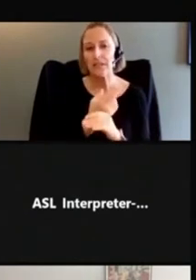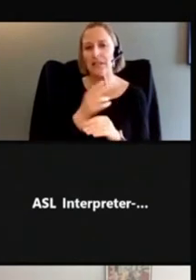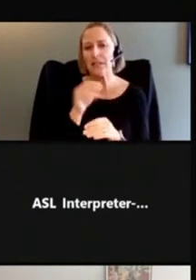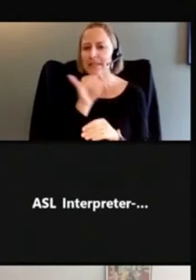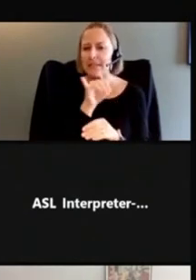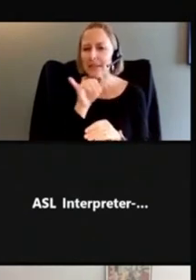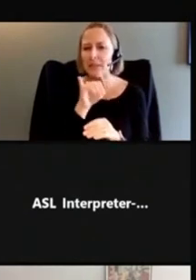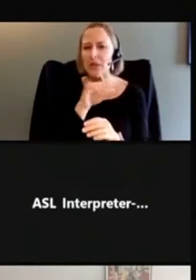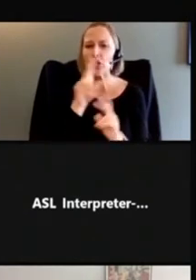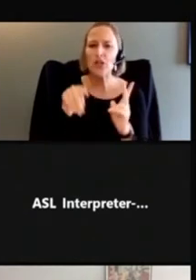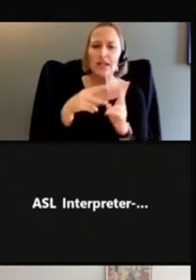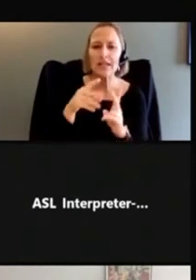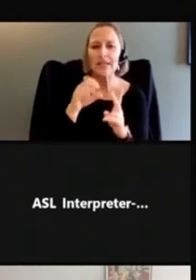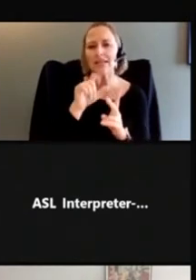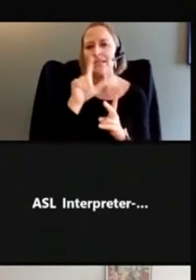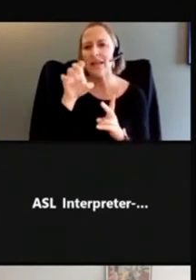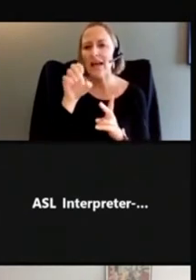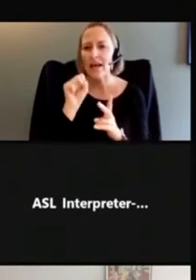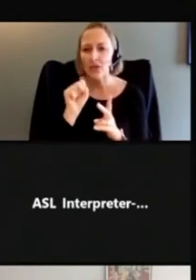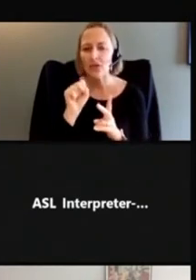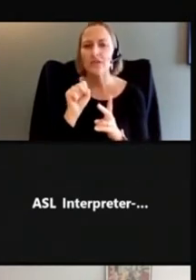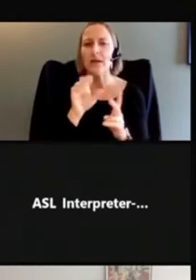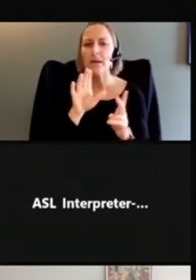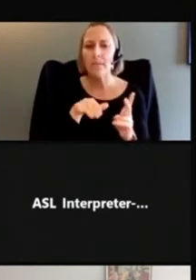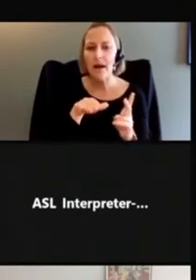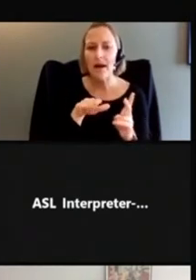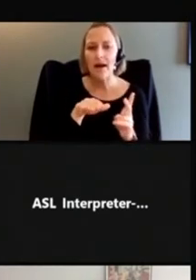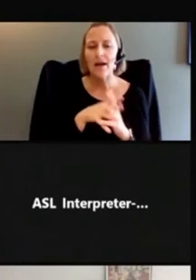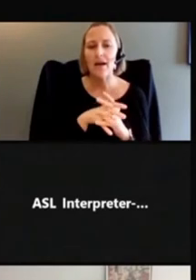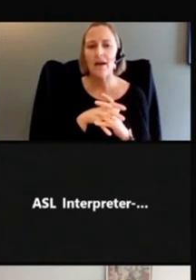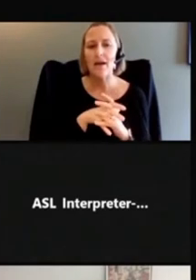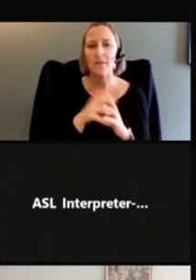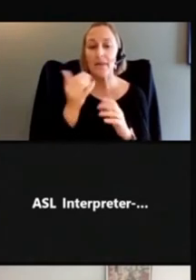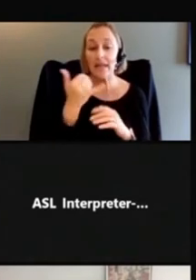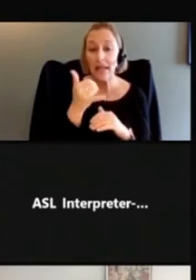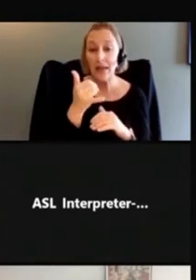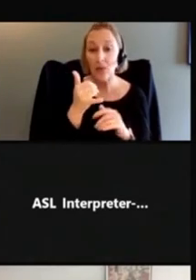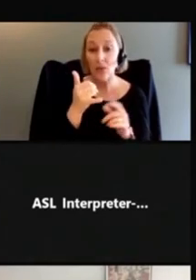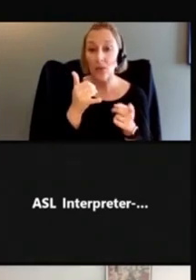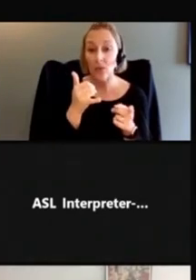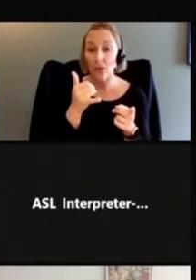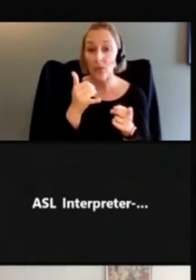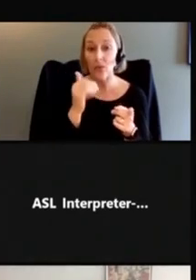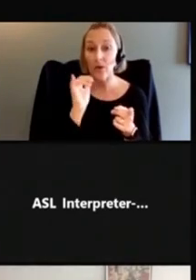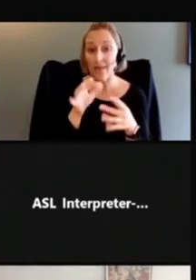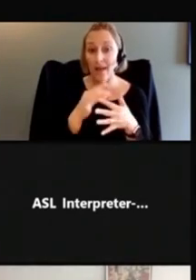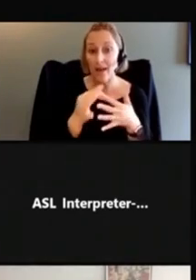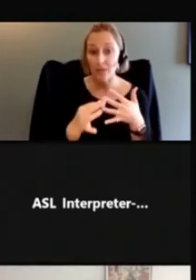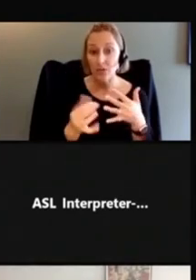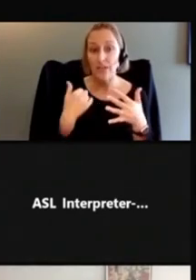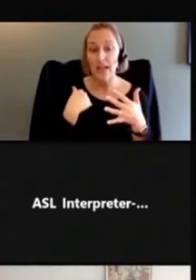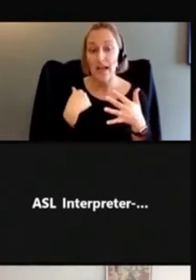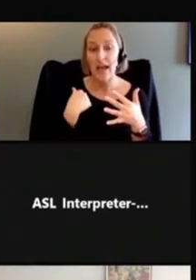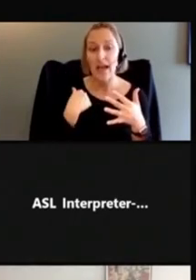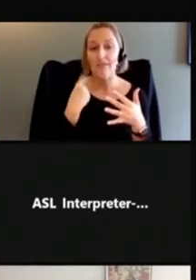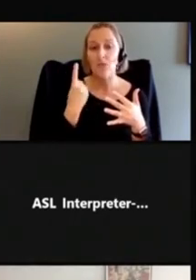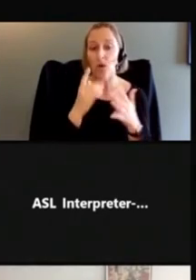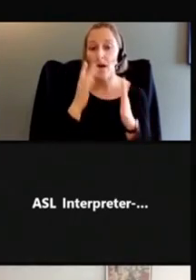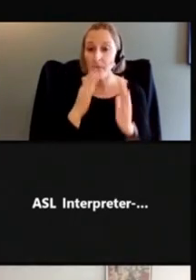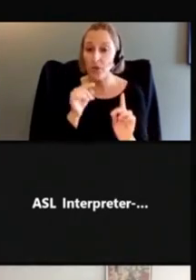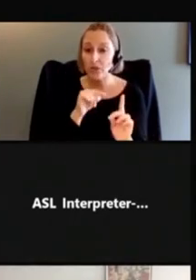styles. So yeah, on the bottom, the yellow option, we have the person